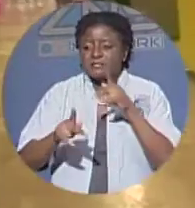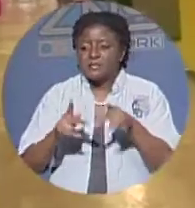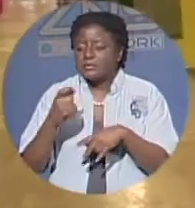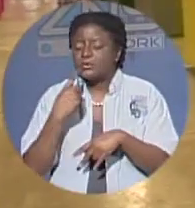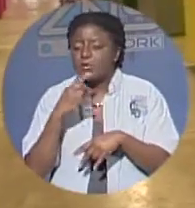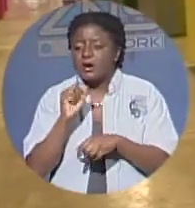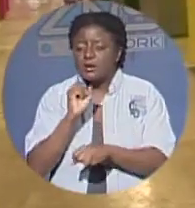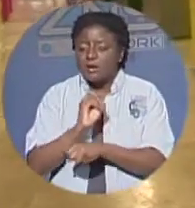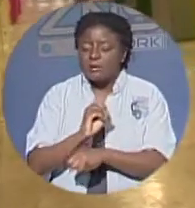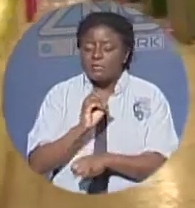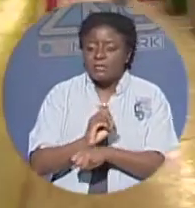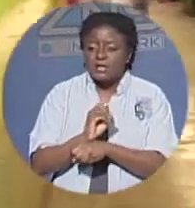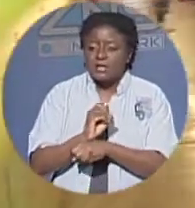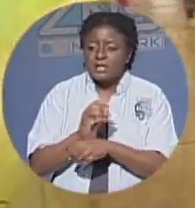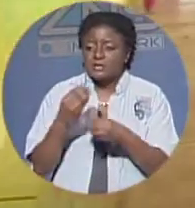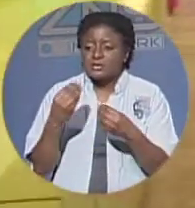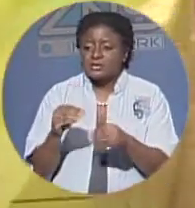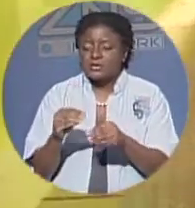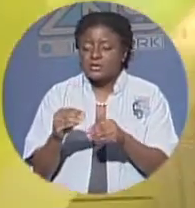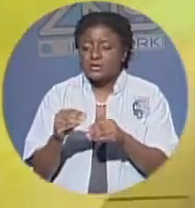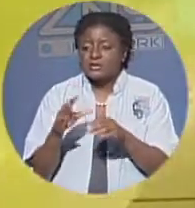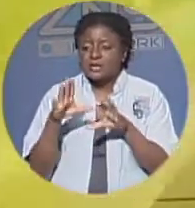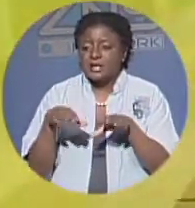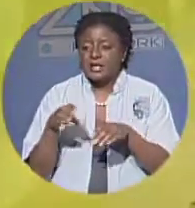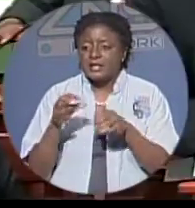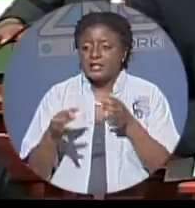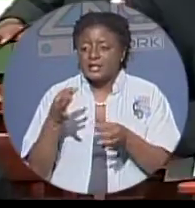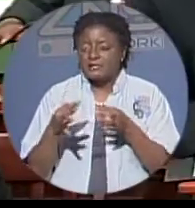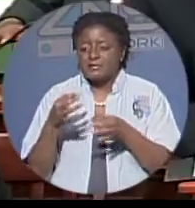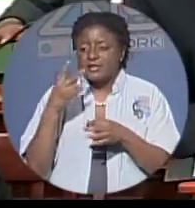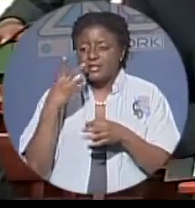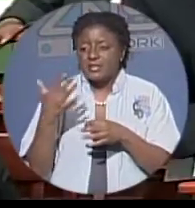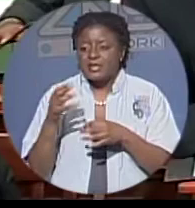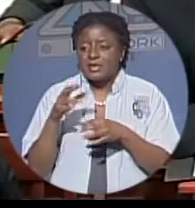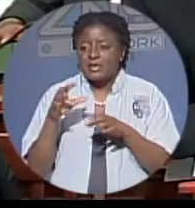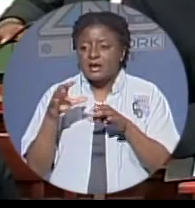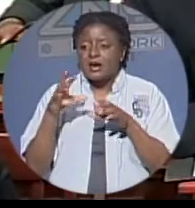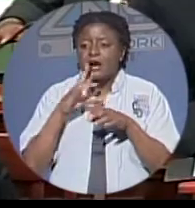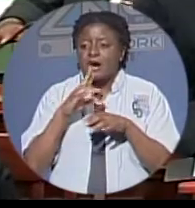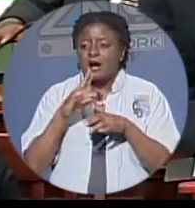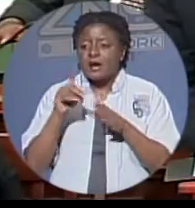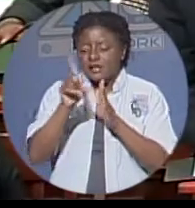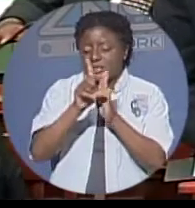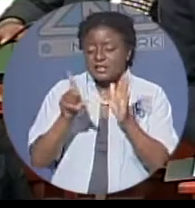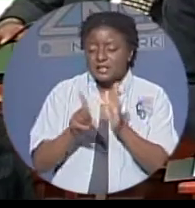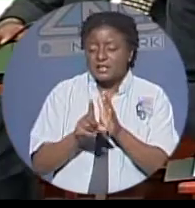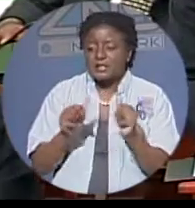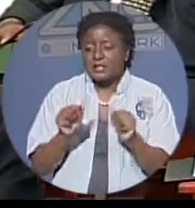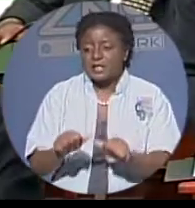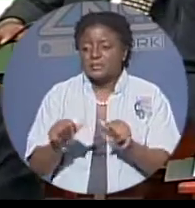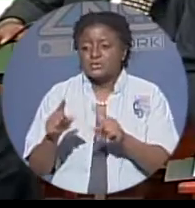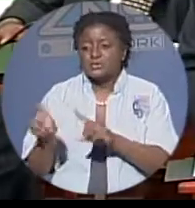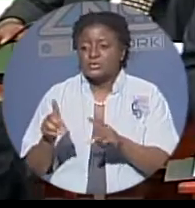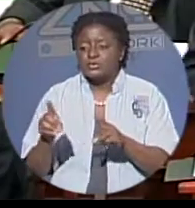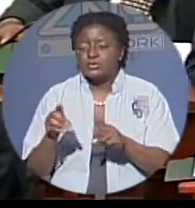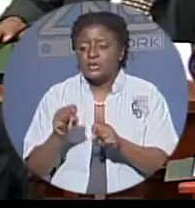operating stalls in their eligibility to do so the result of this exercise revealed that a an estimated